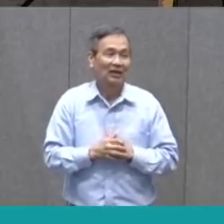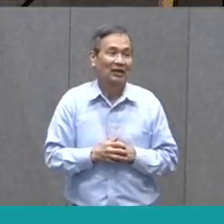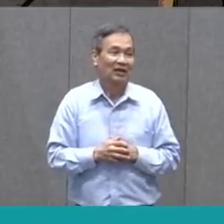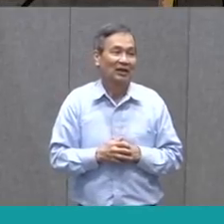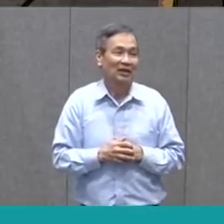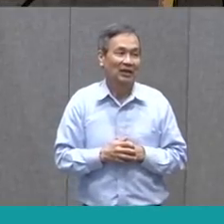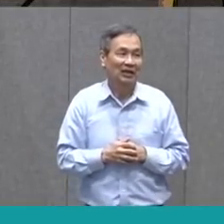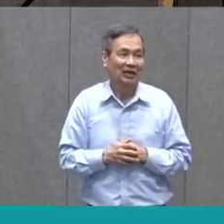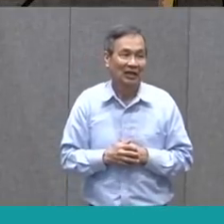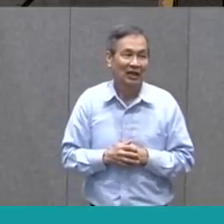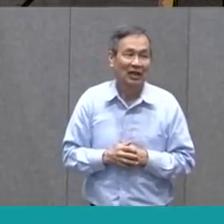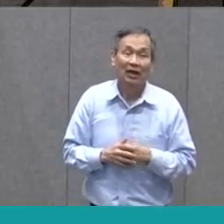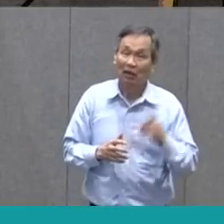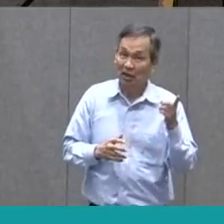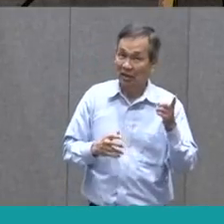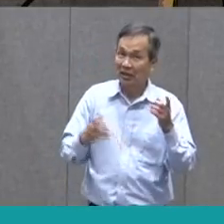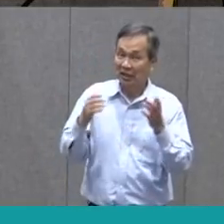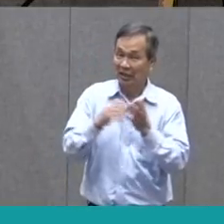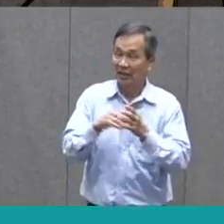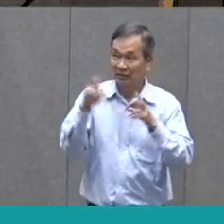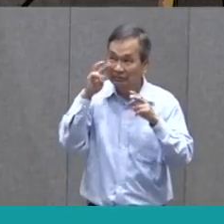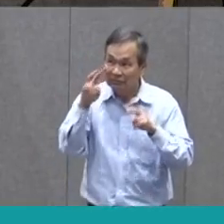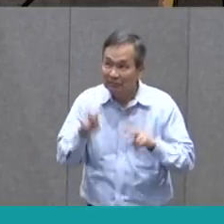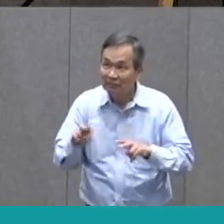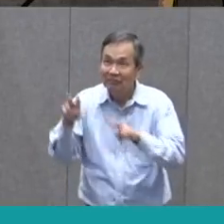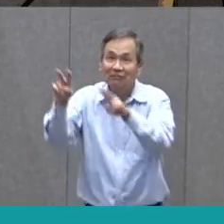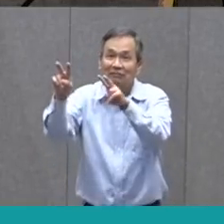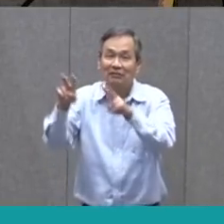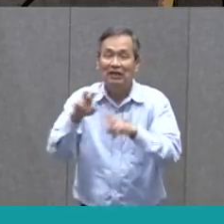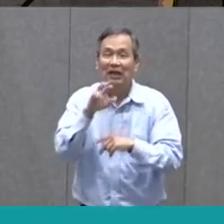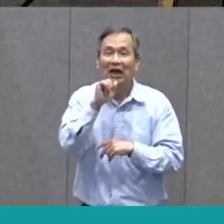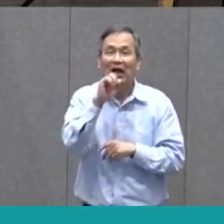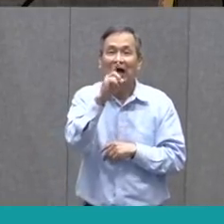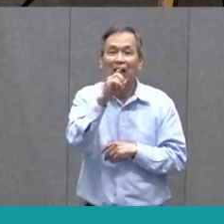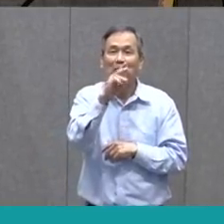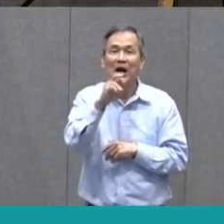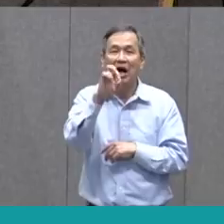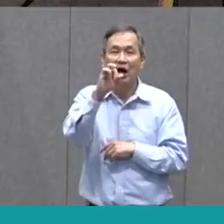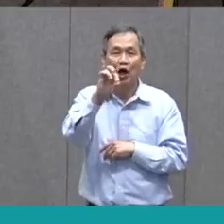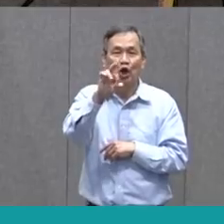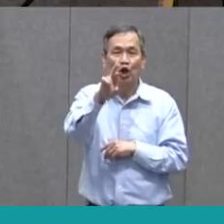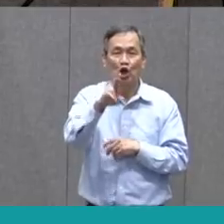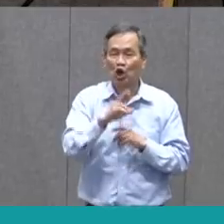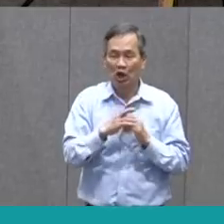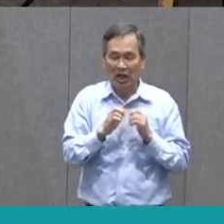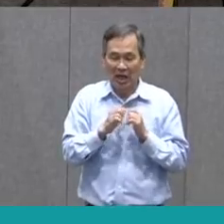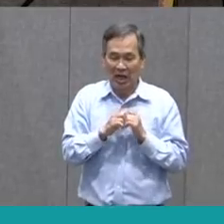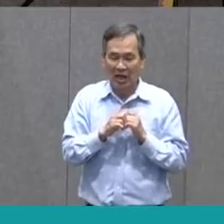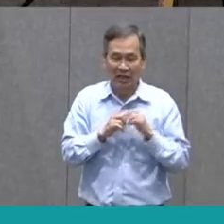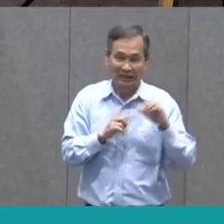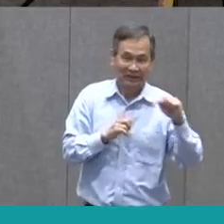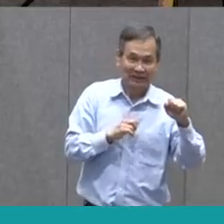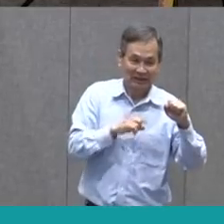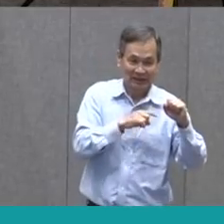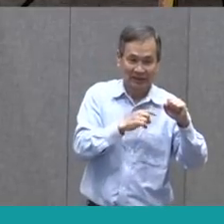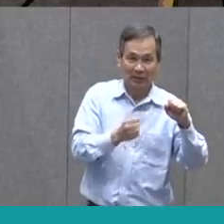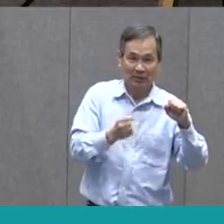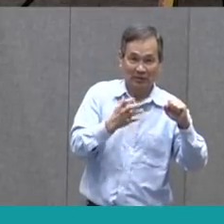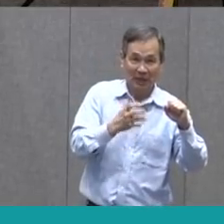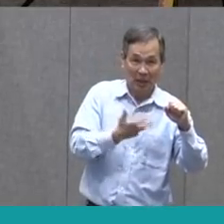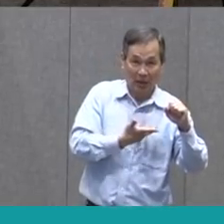And admire and admirers. And how are these two words used differently